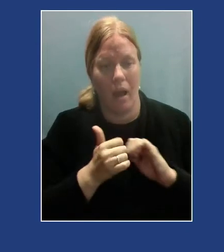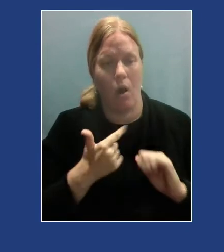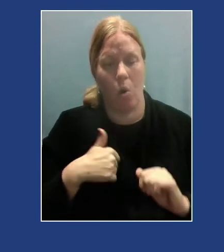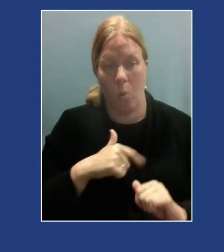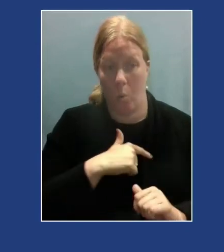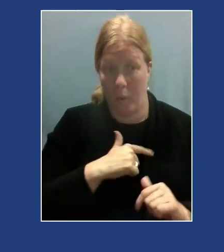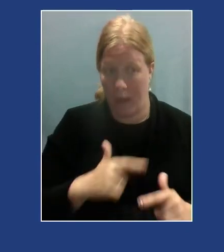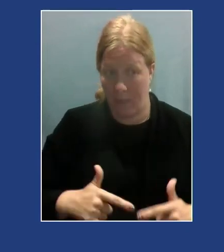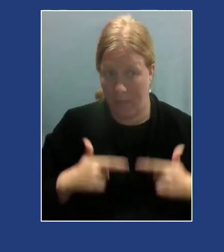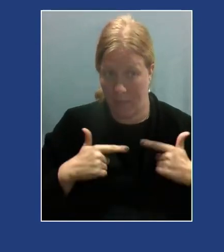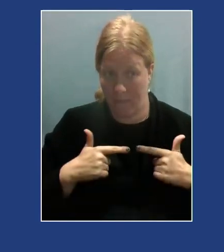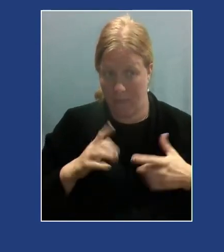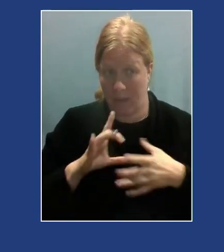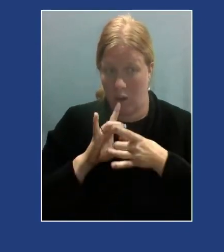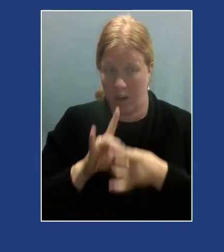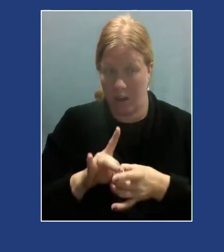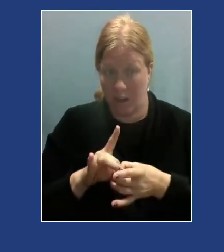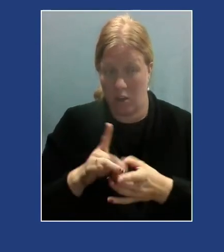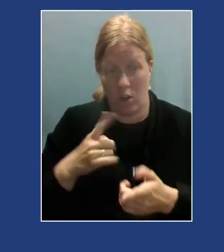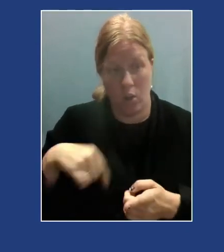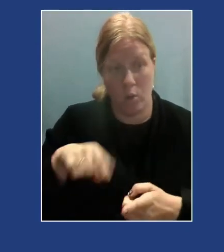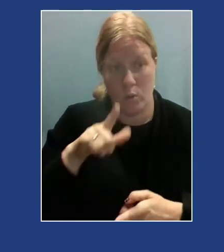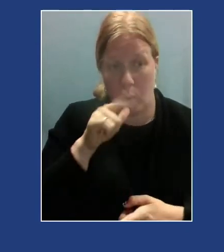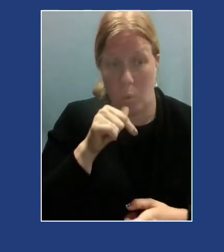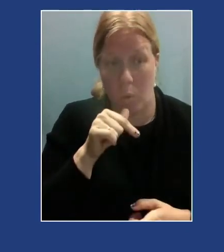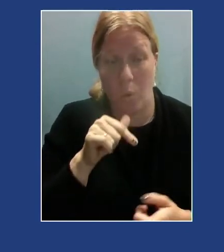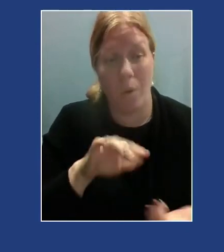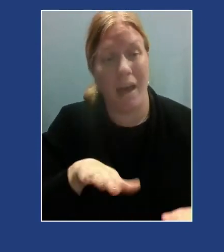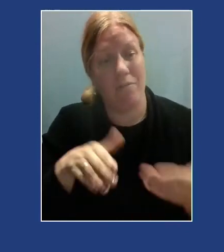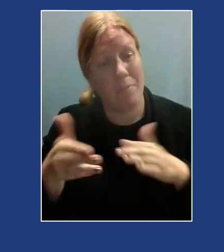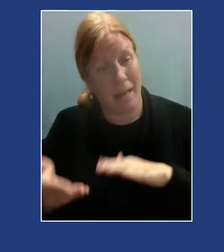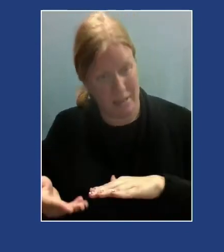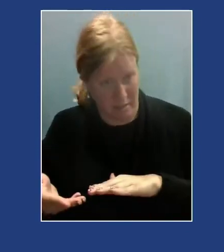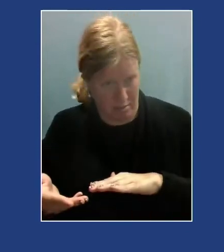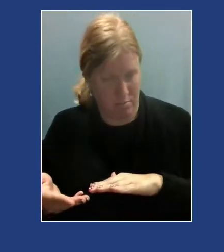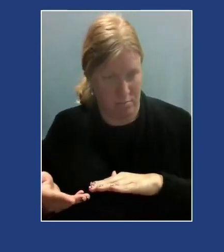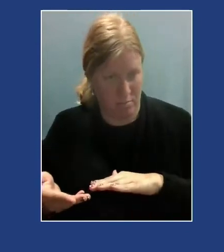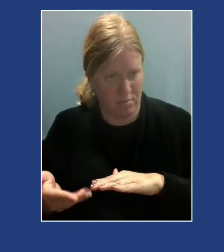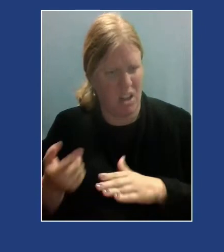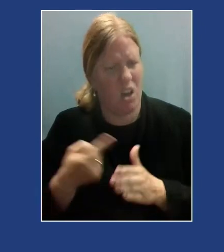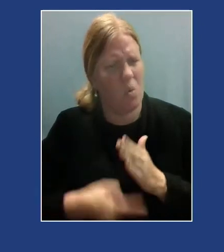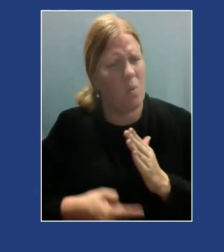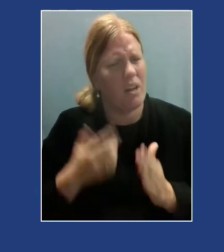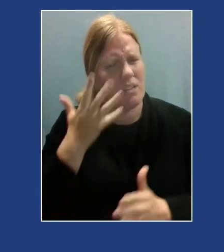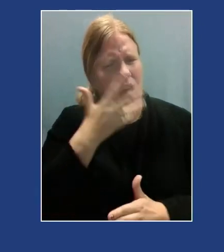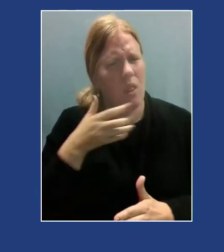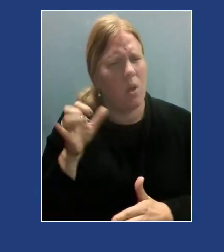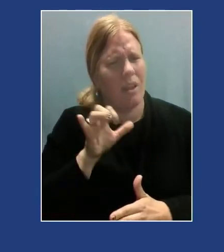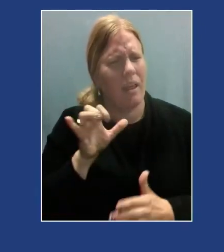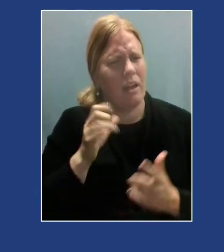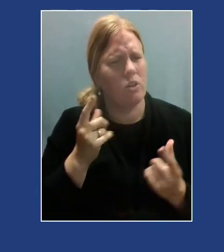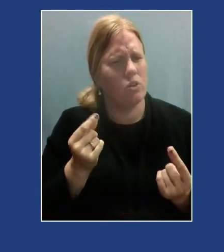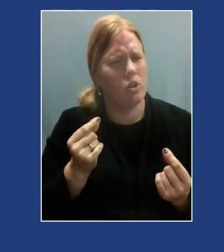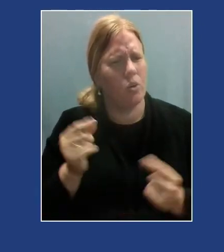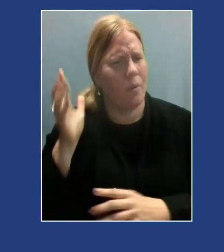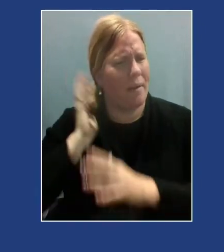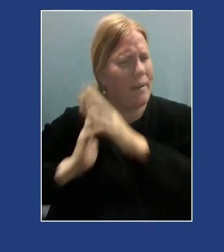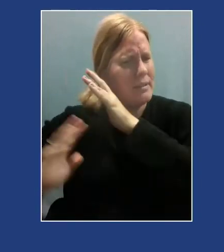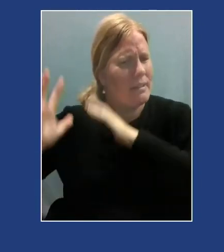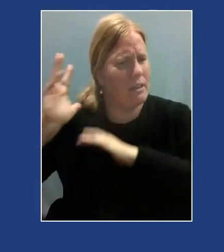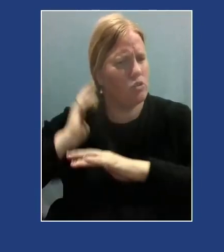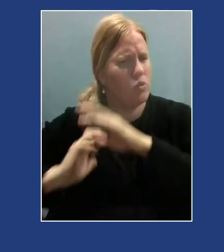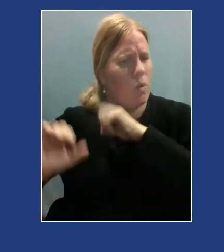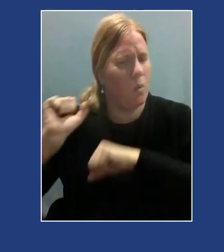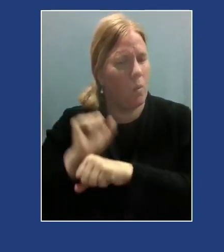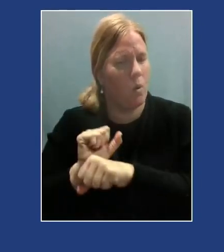living, are connected to those who have transitioned and who have passed. What does it look like to do ancestral work with my clients